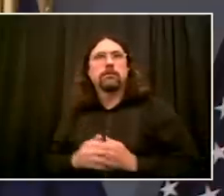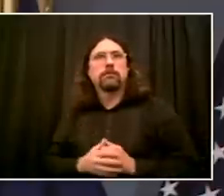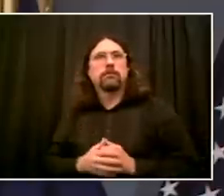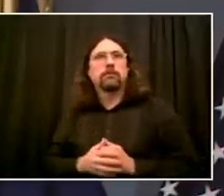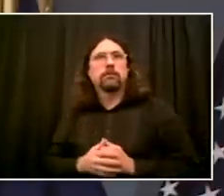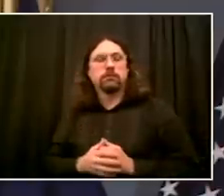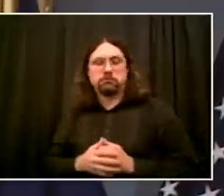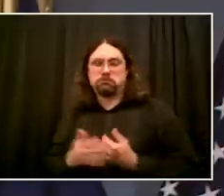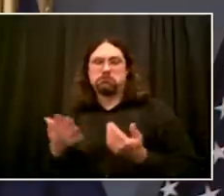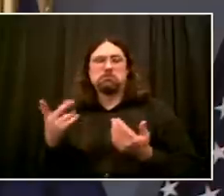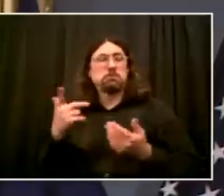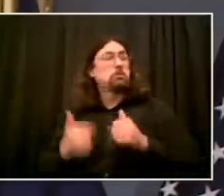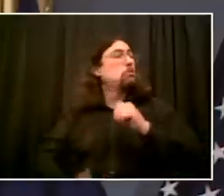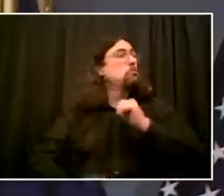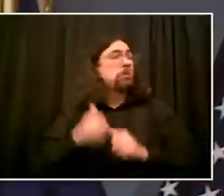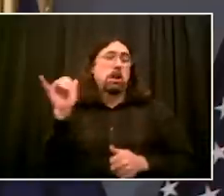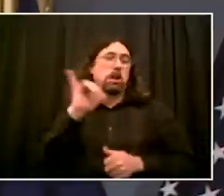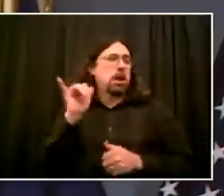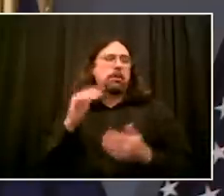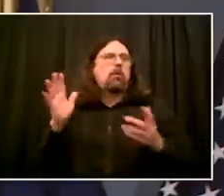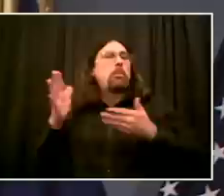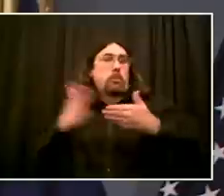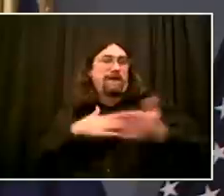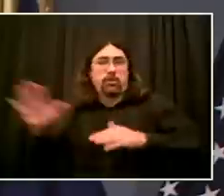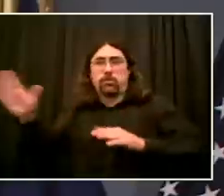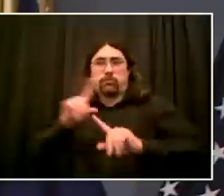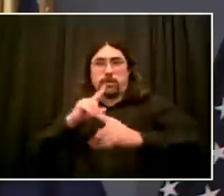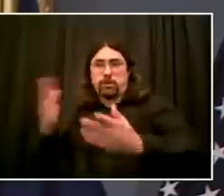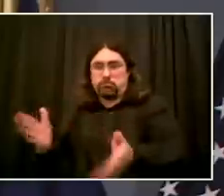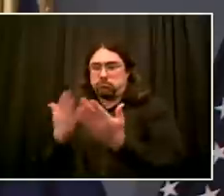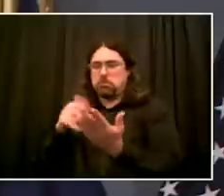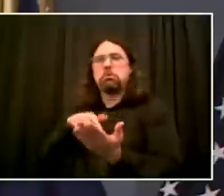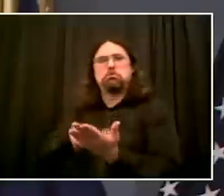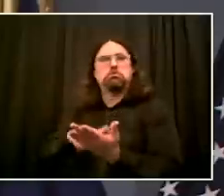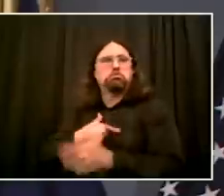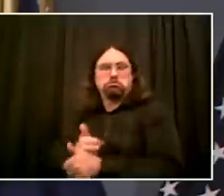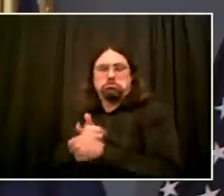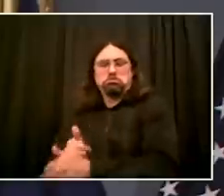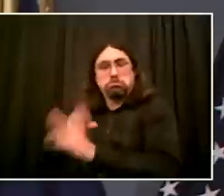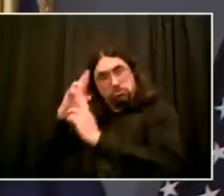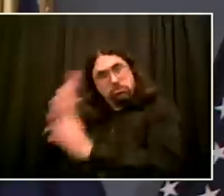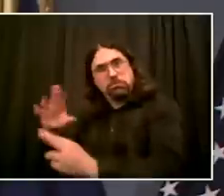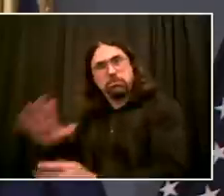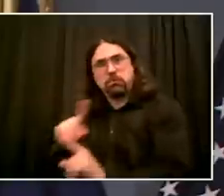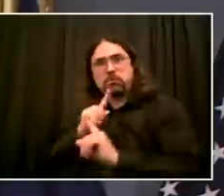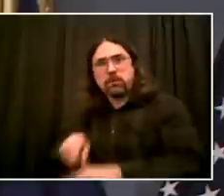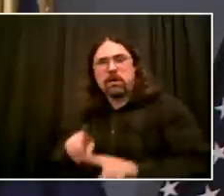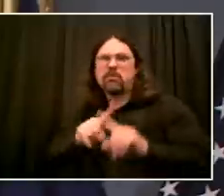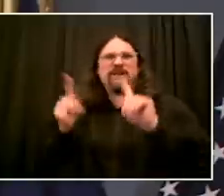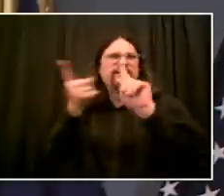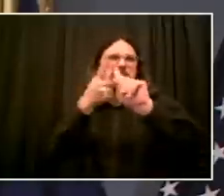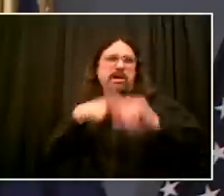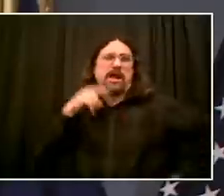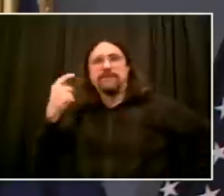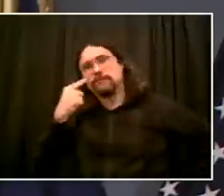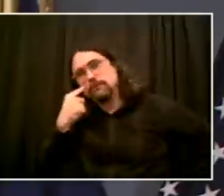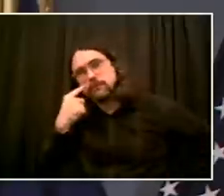Hello, Mr. Mayor. I have two questions. The first question